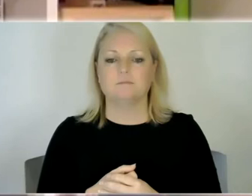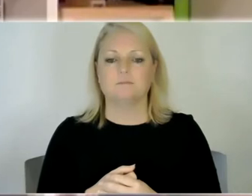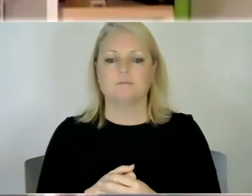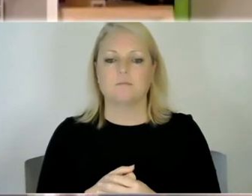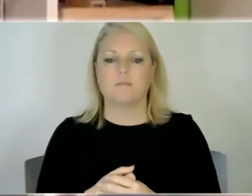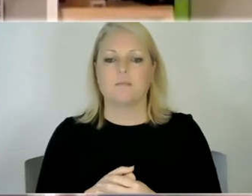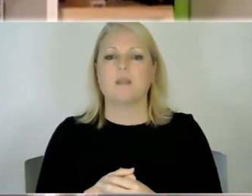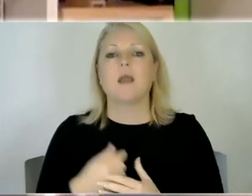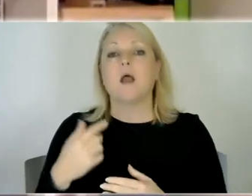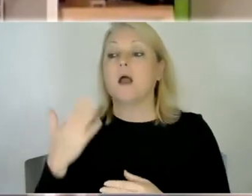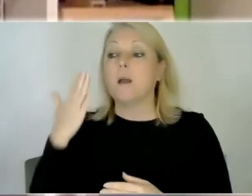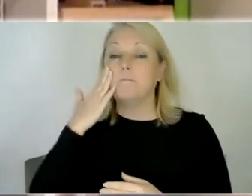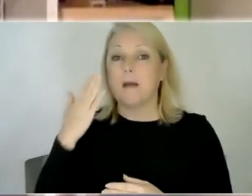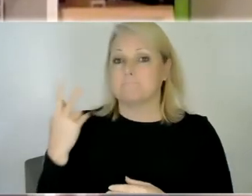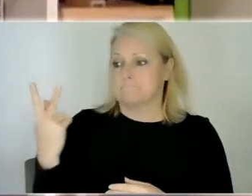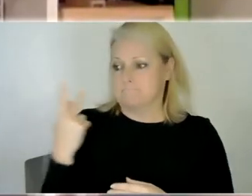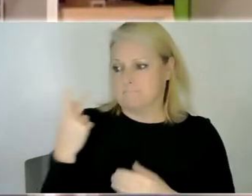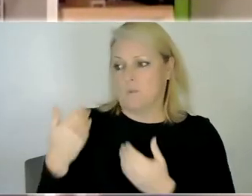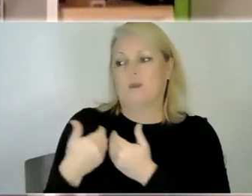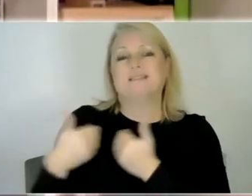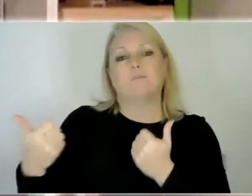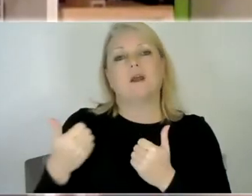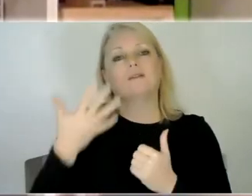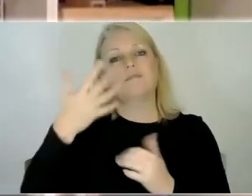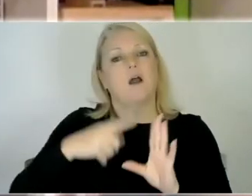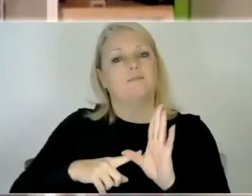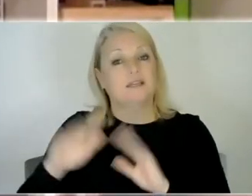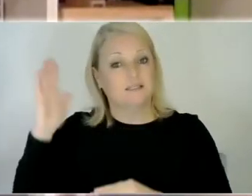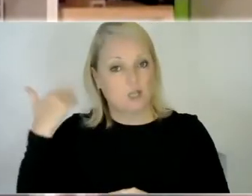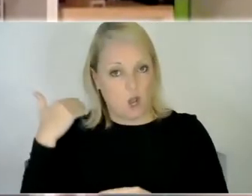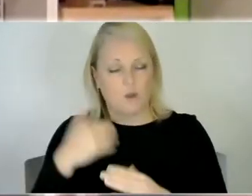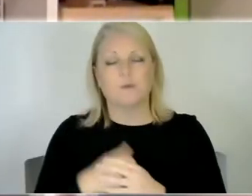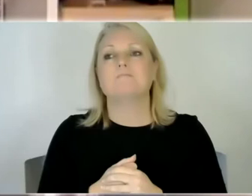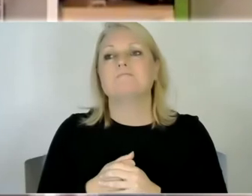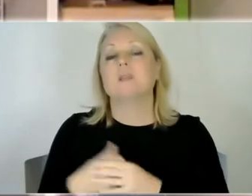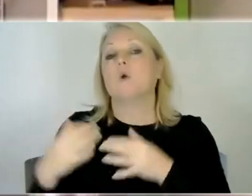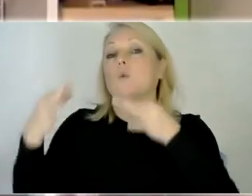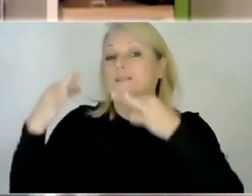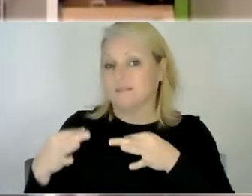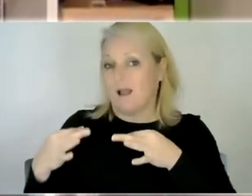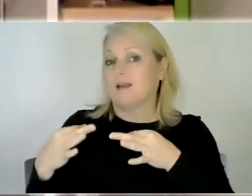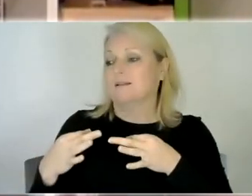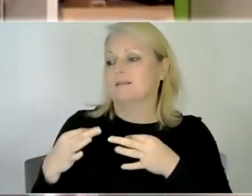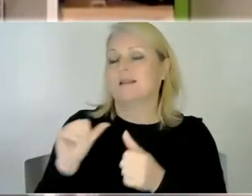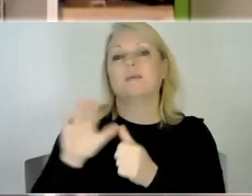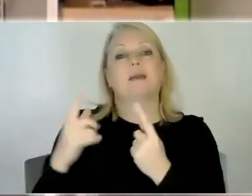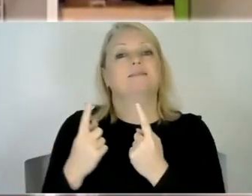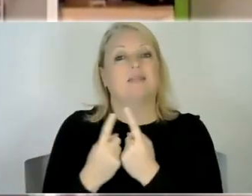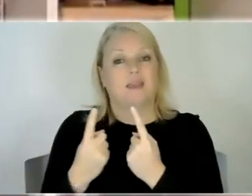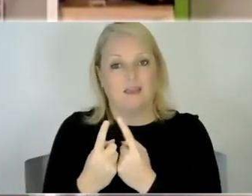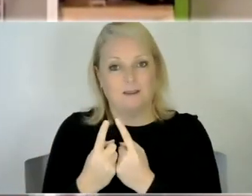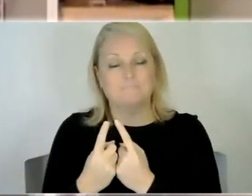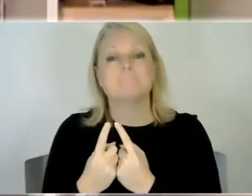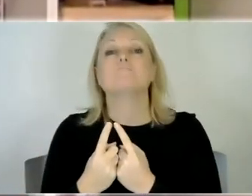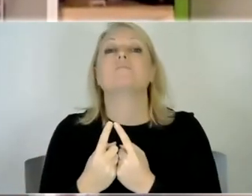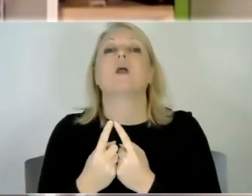me and their mum separated about five years ago uh we decided the best thing to do was to for us to live with